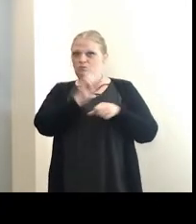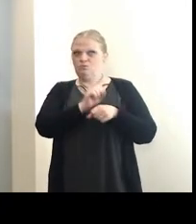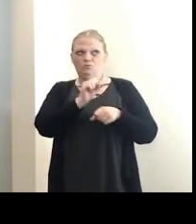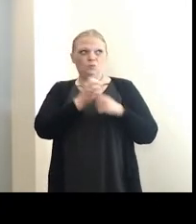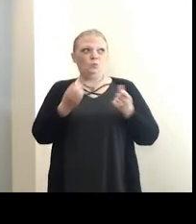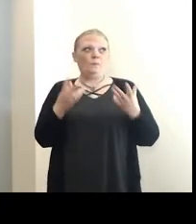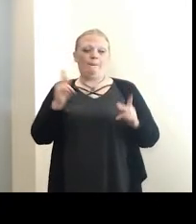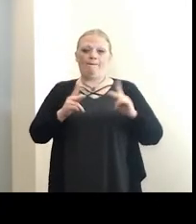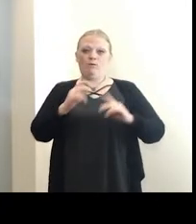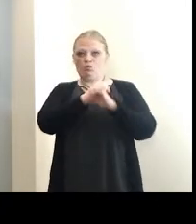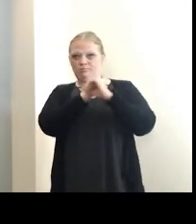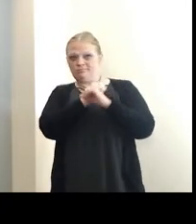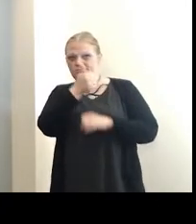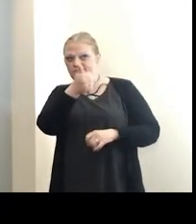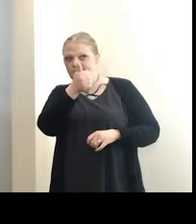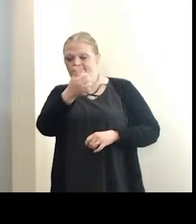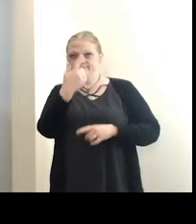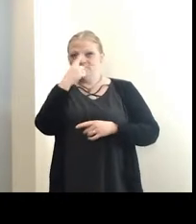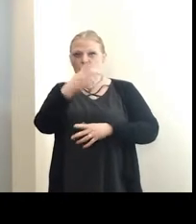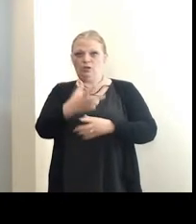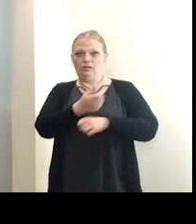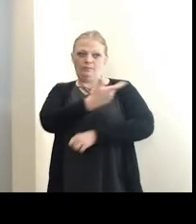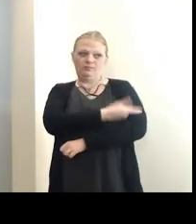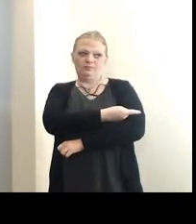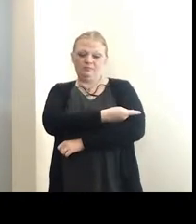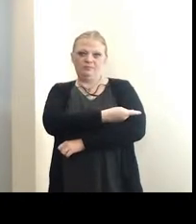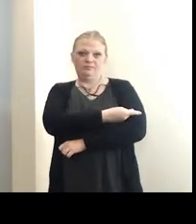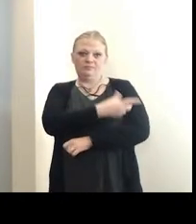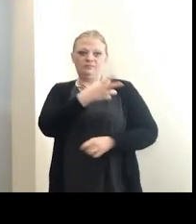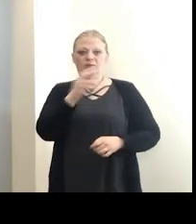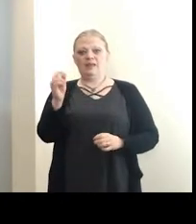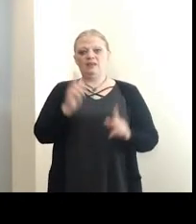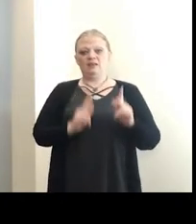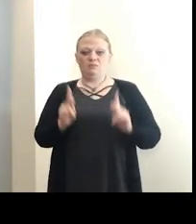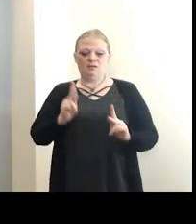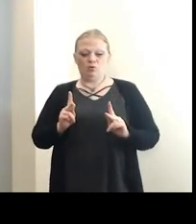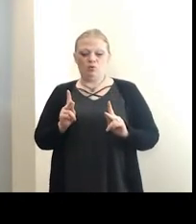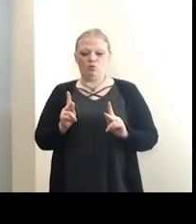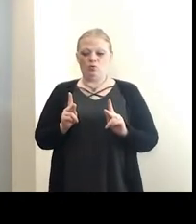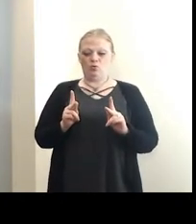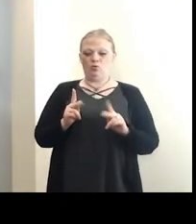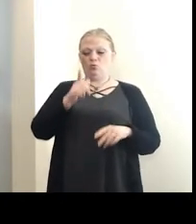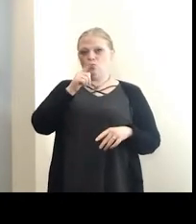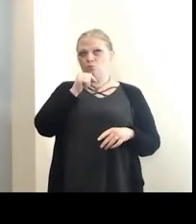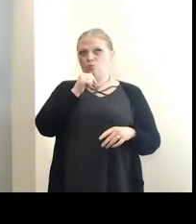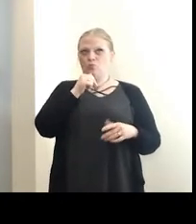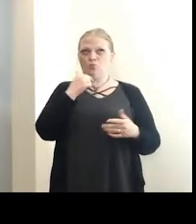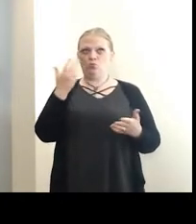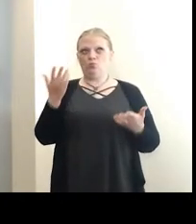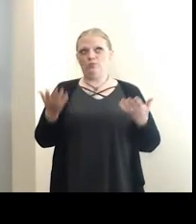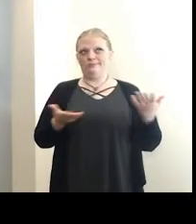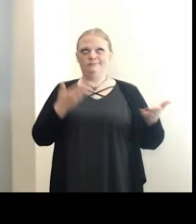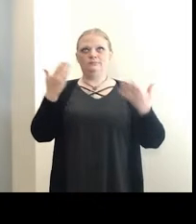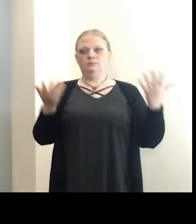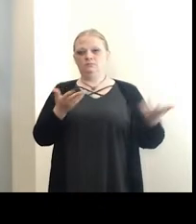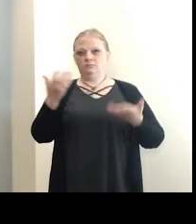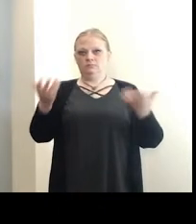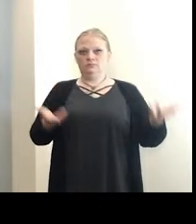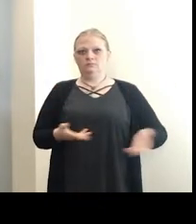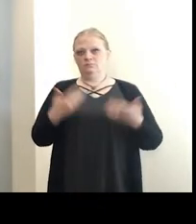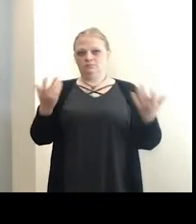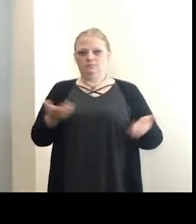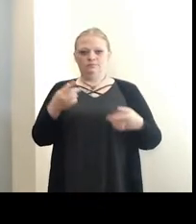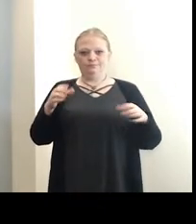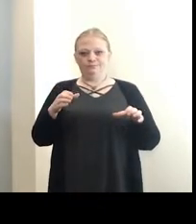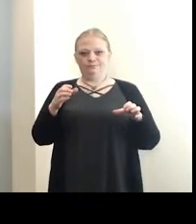to protect themselves by being vaccinated as well as those individuals who took the proper